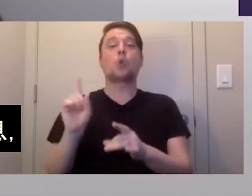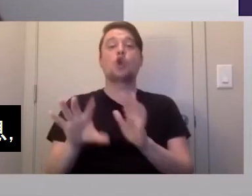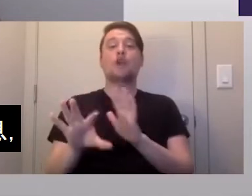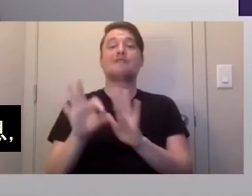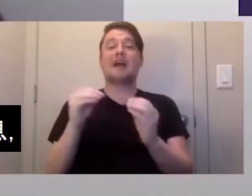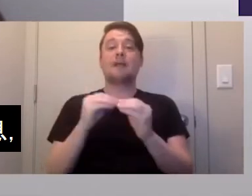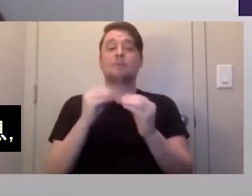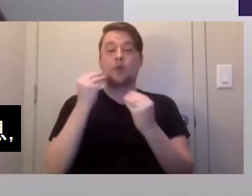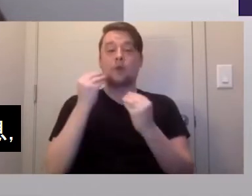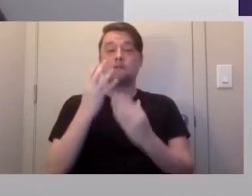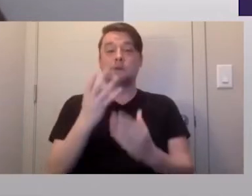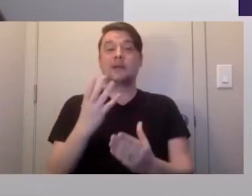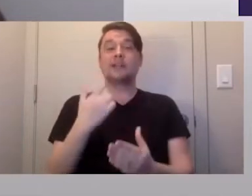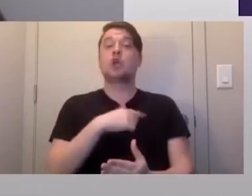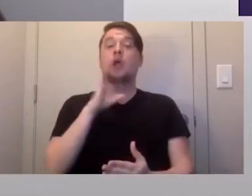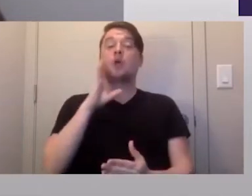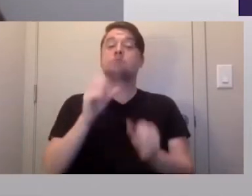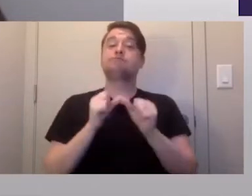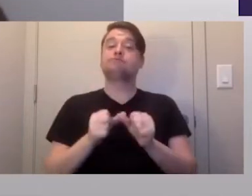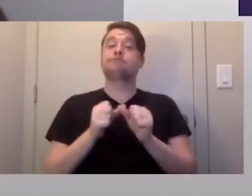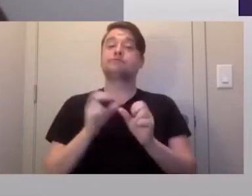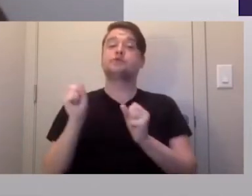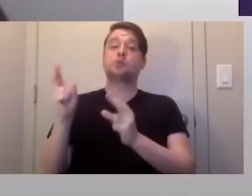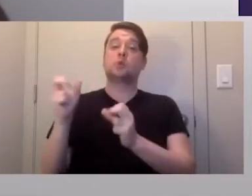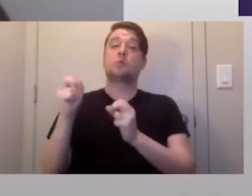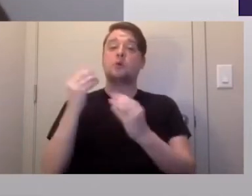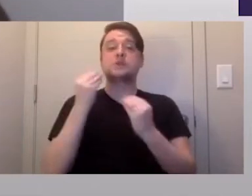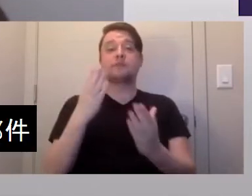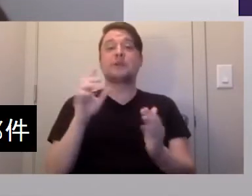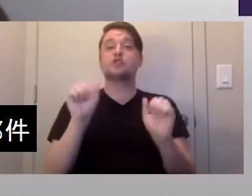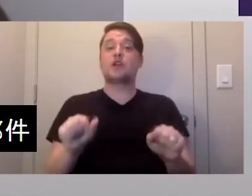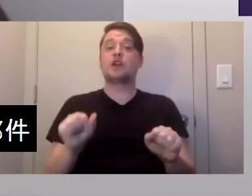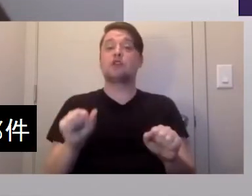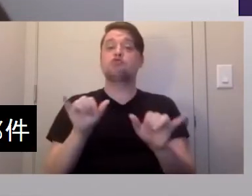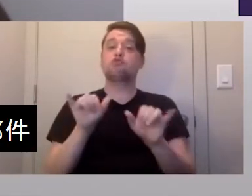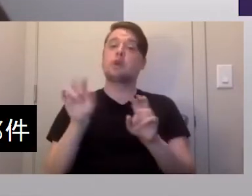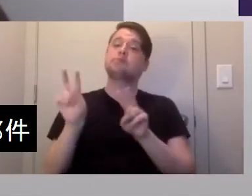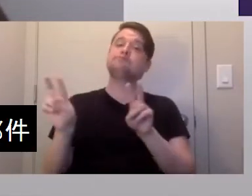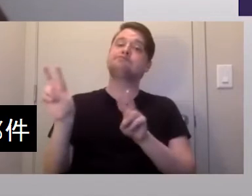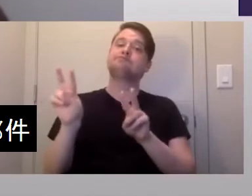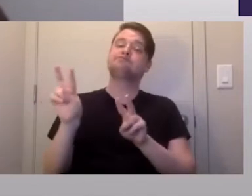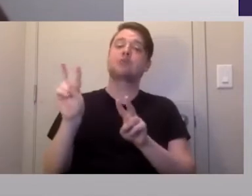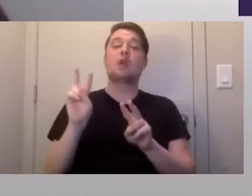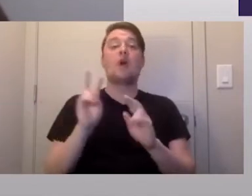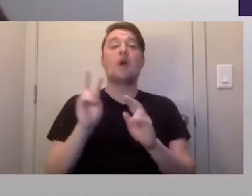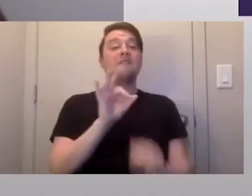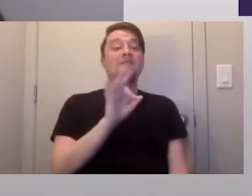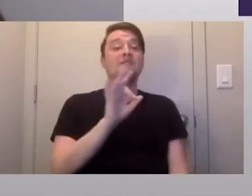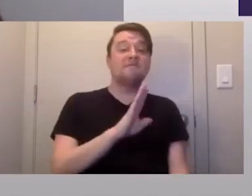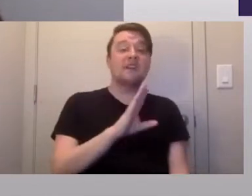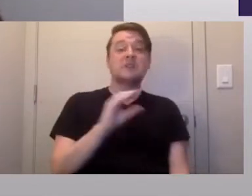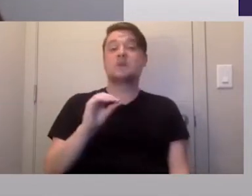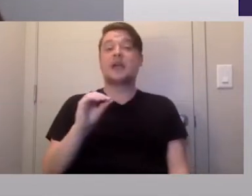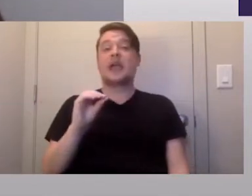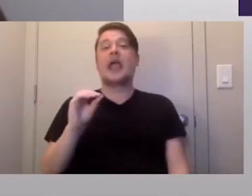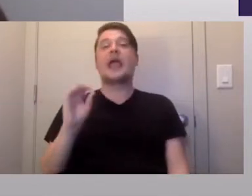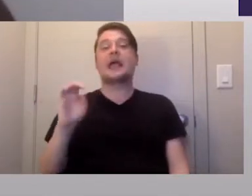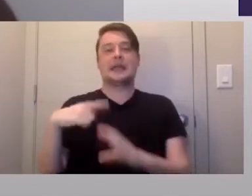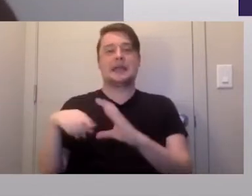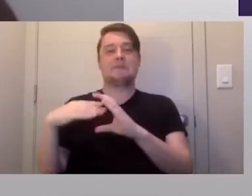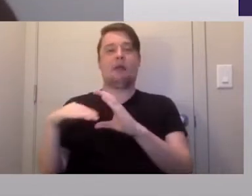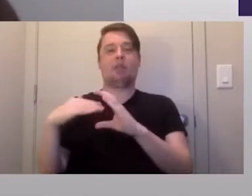information, and we'll be continuing to post information that you can stay on the lookout for both on Facebook and through email.